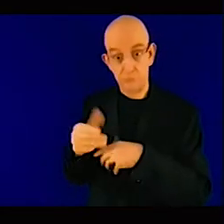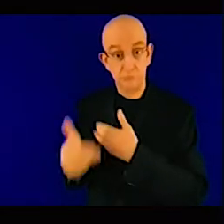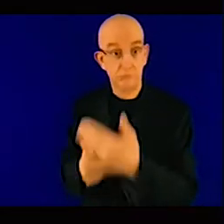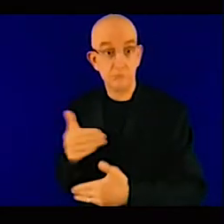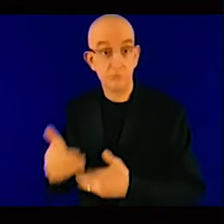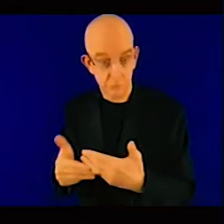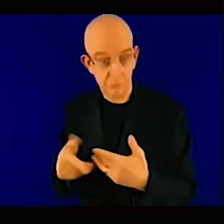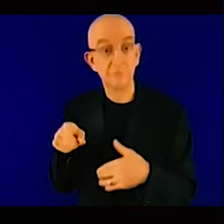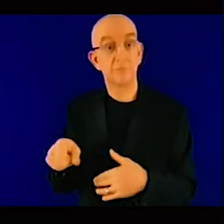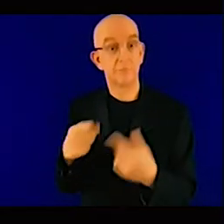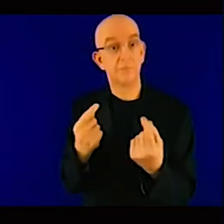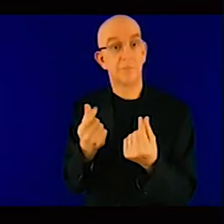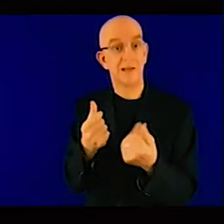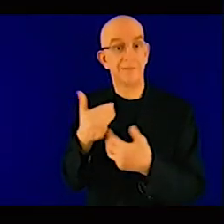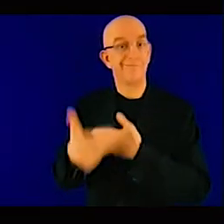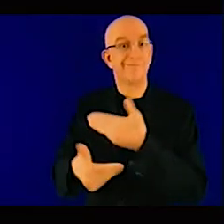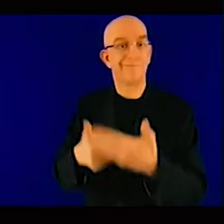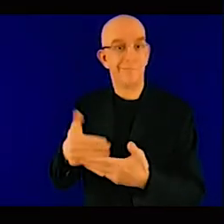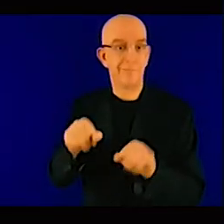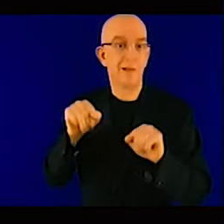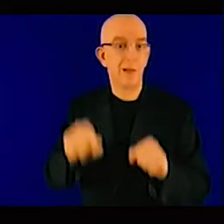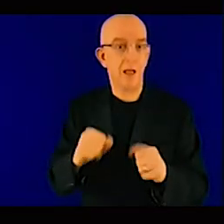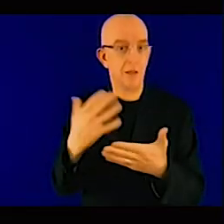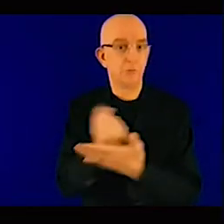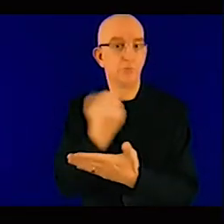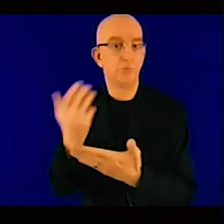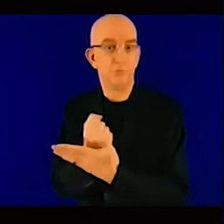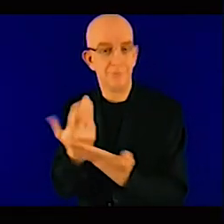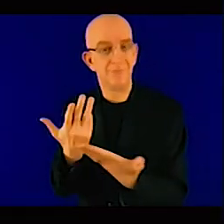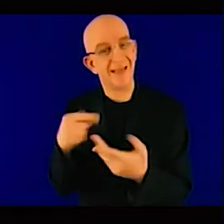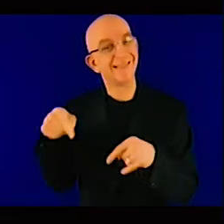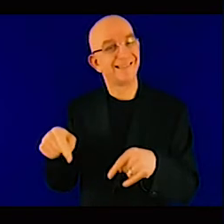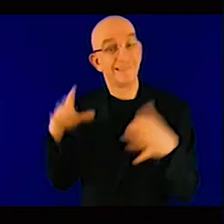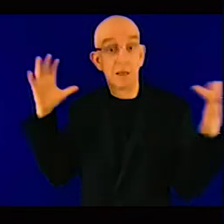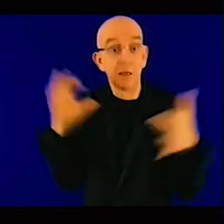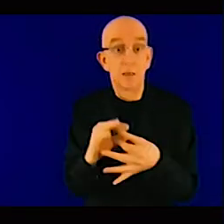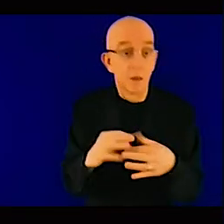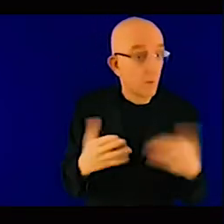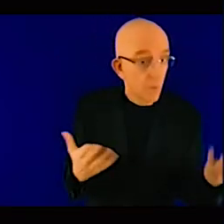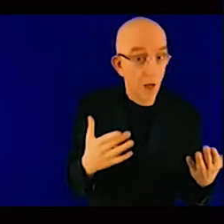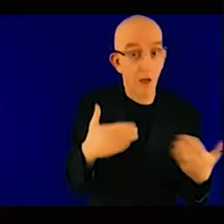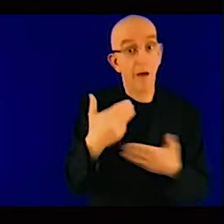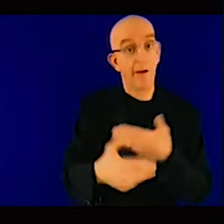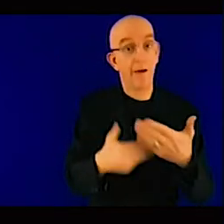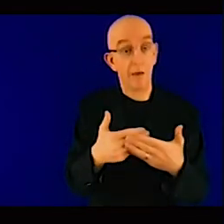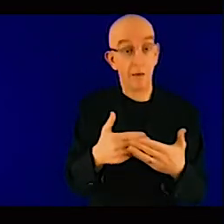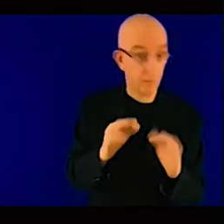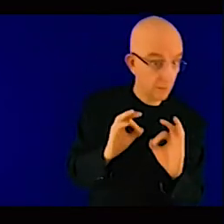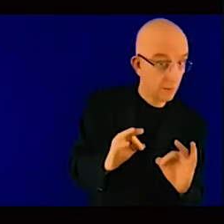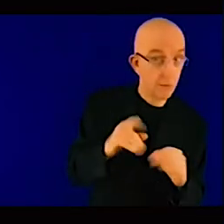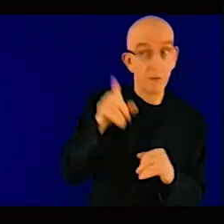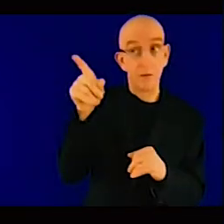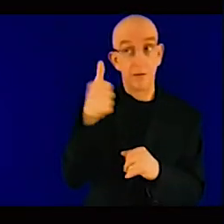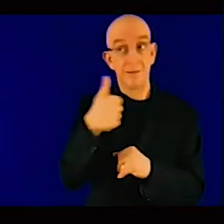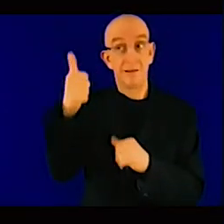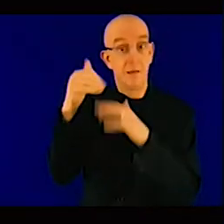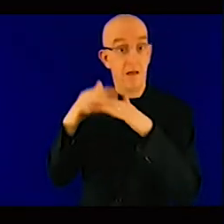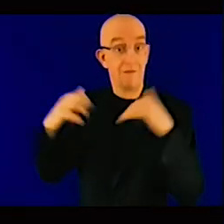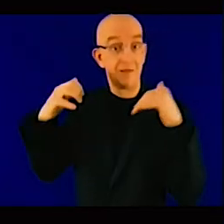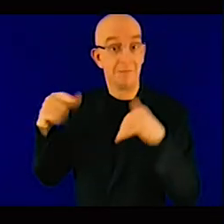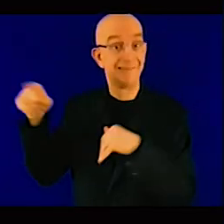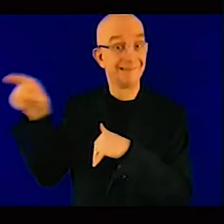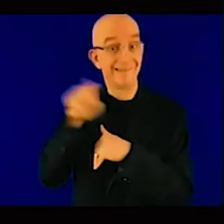is able to set a price that will make the private investor be able to recover and make a profit.